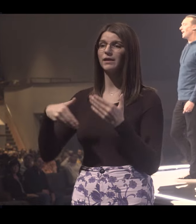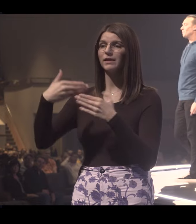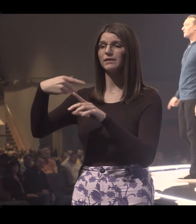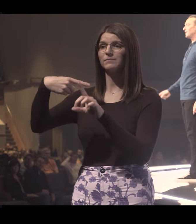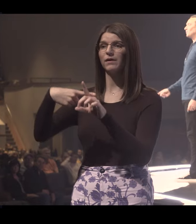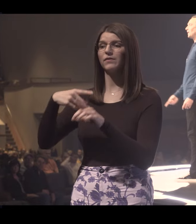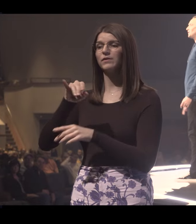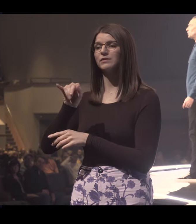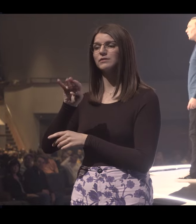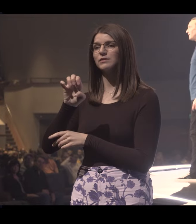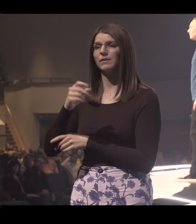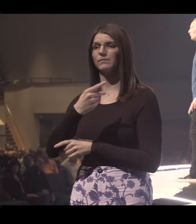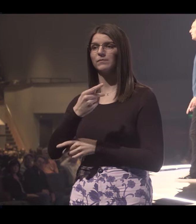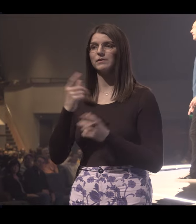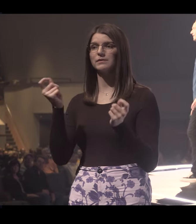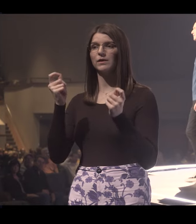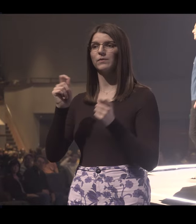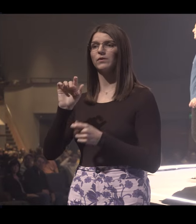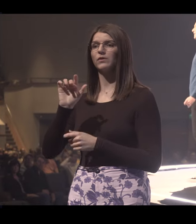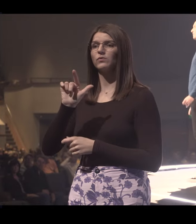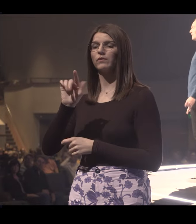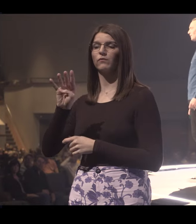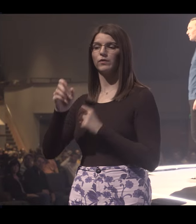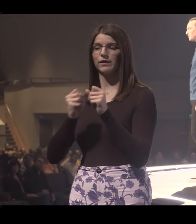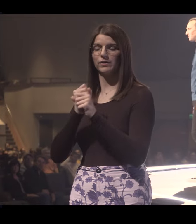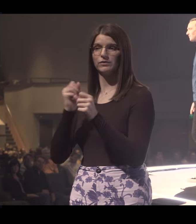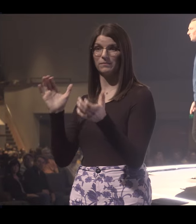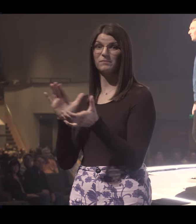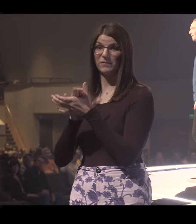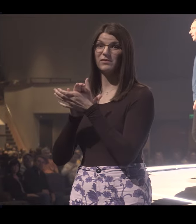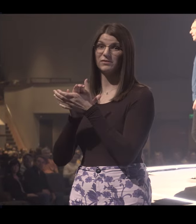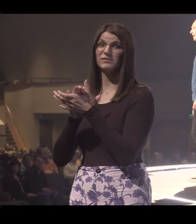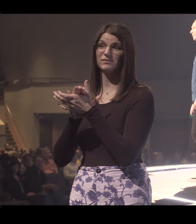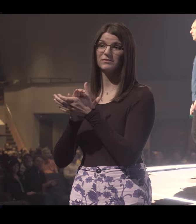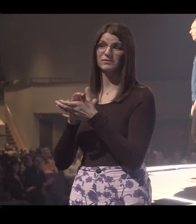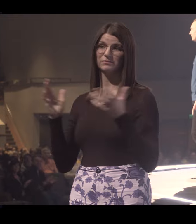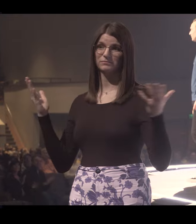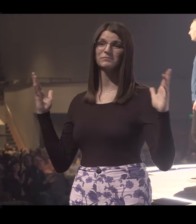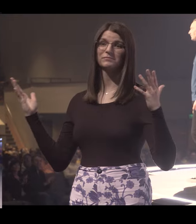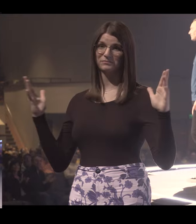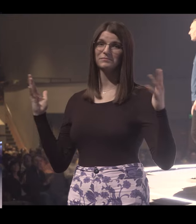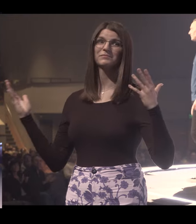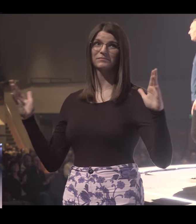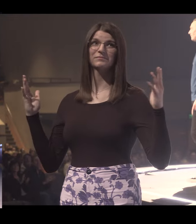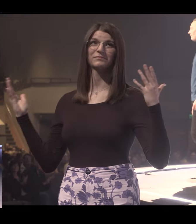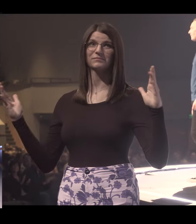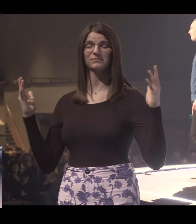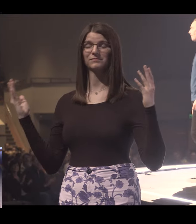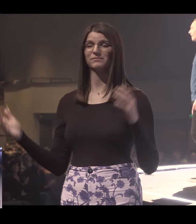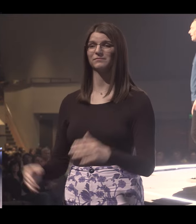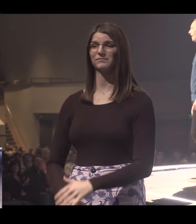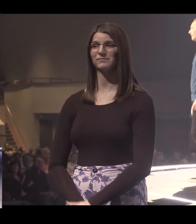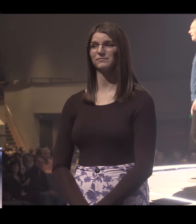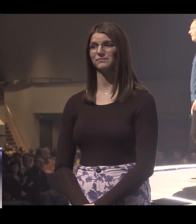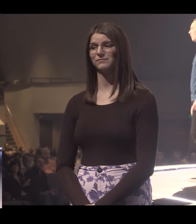Next month, Jamie and I will celebrate 24 years of marriage. And we're...